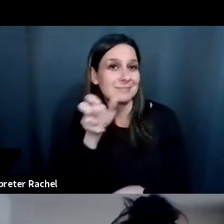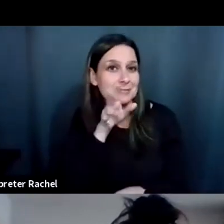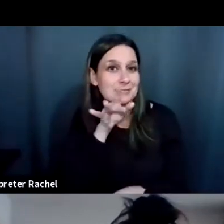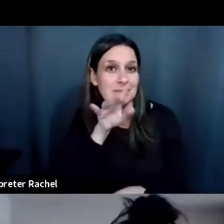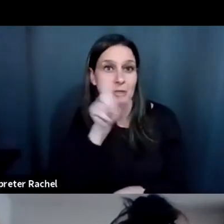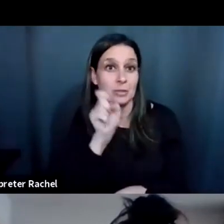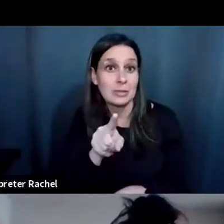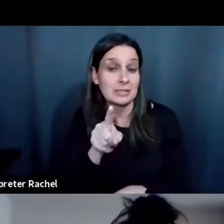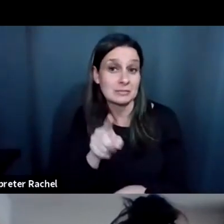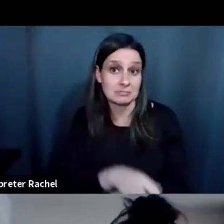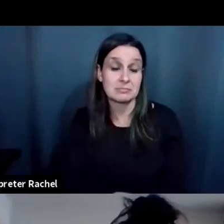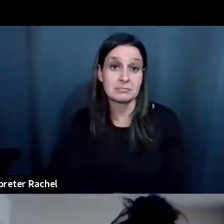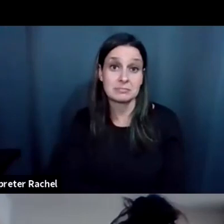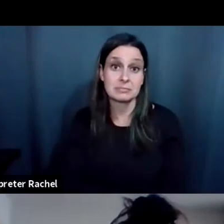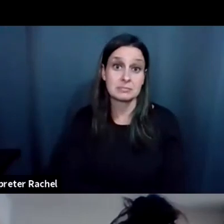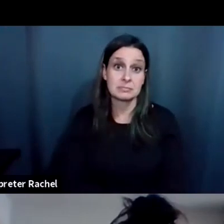question.